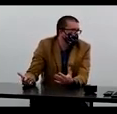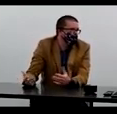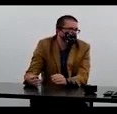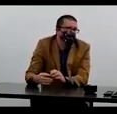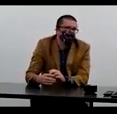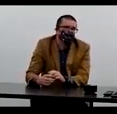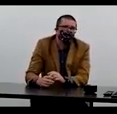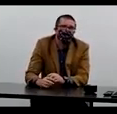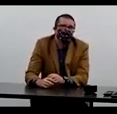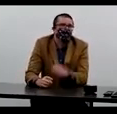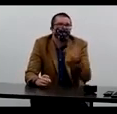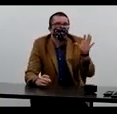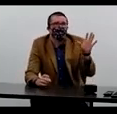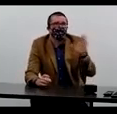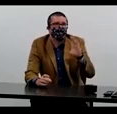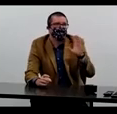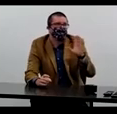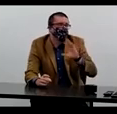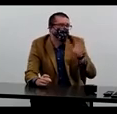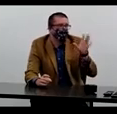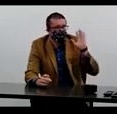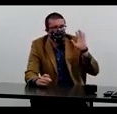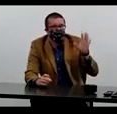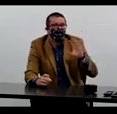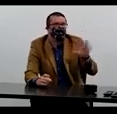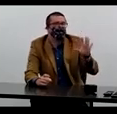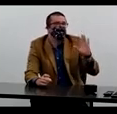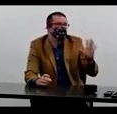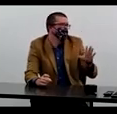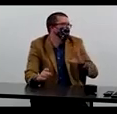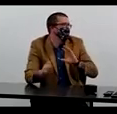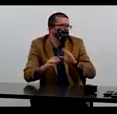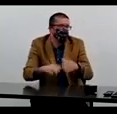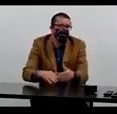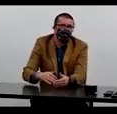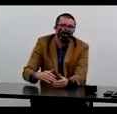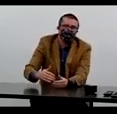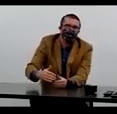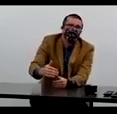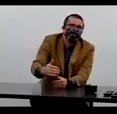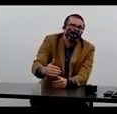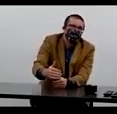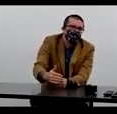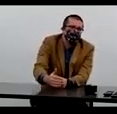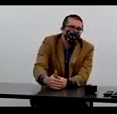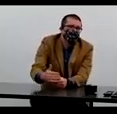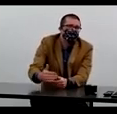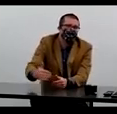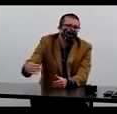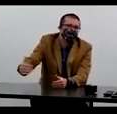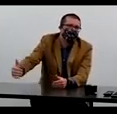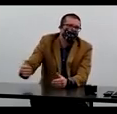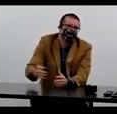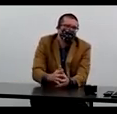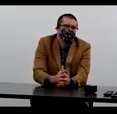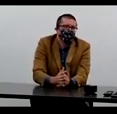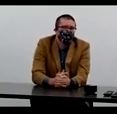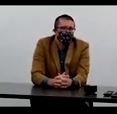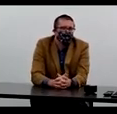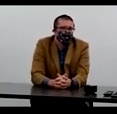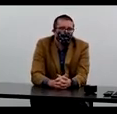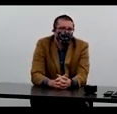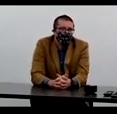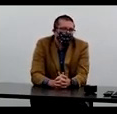that's the problem we're dealing with. So I'm not saying bad COVID is good. I'm saying that it's not sufficiently producing